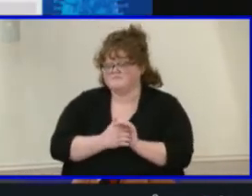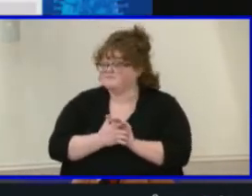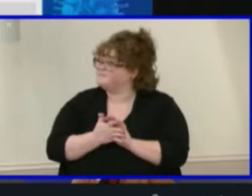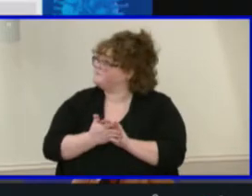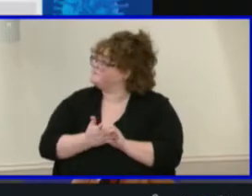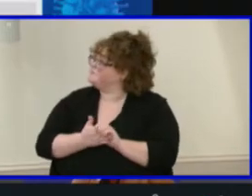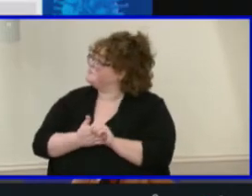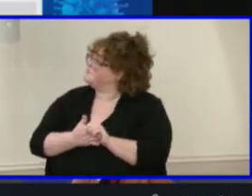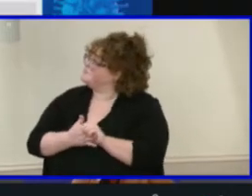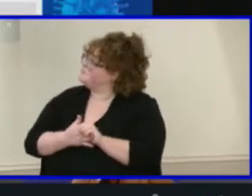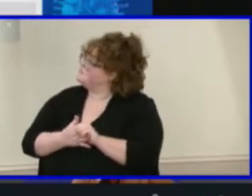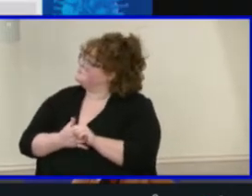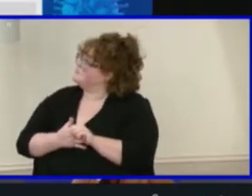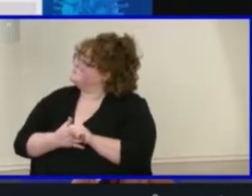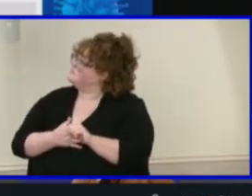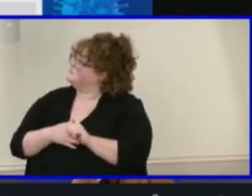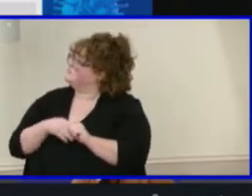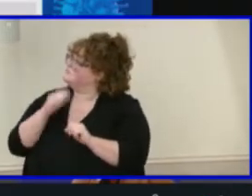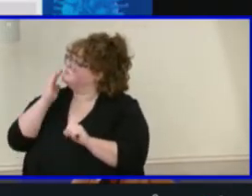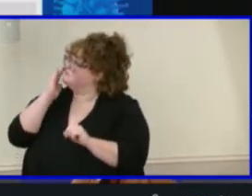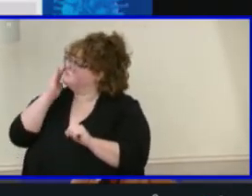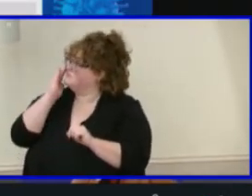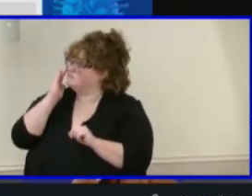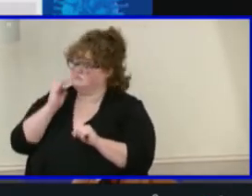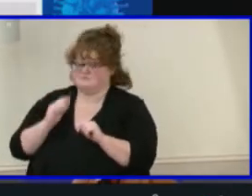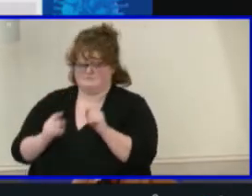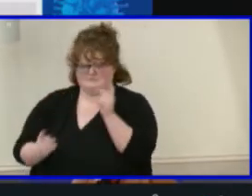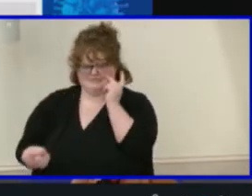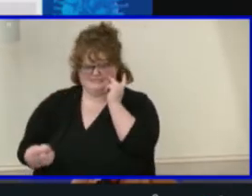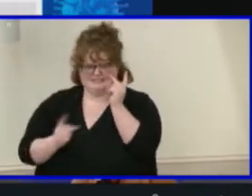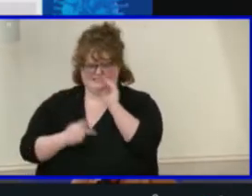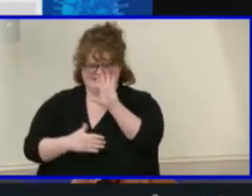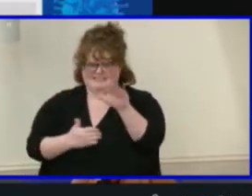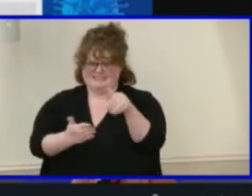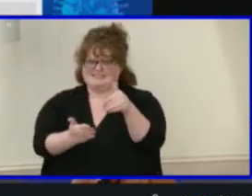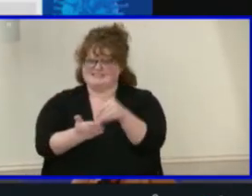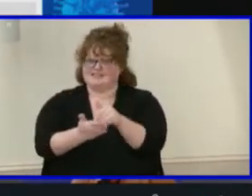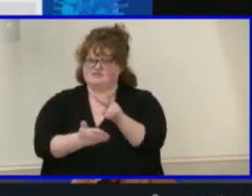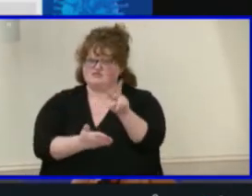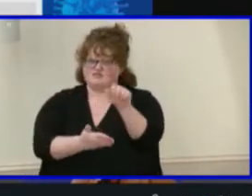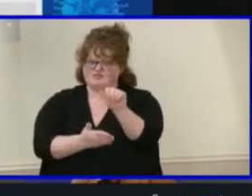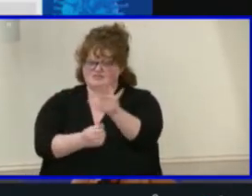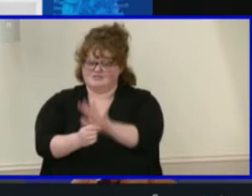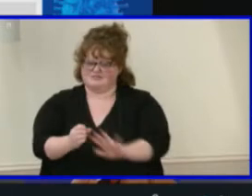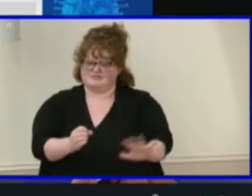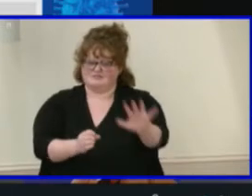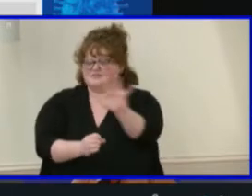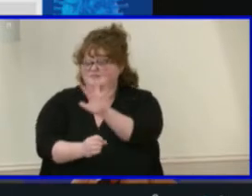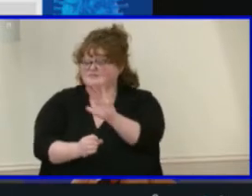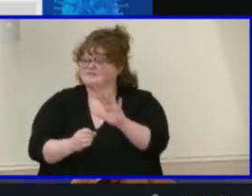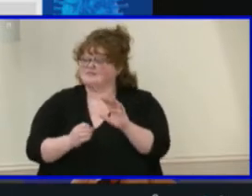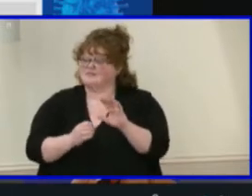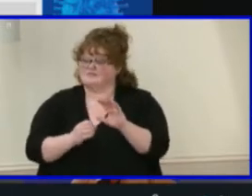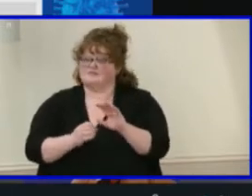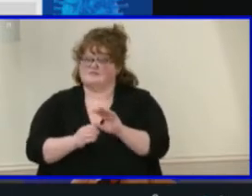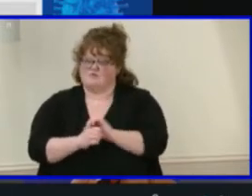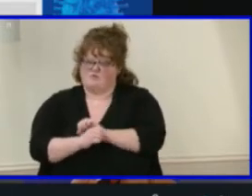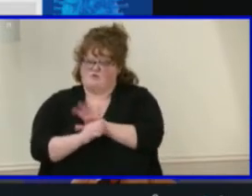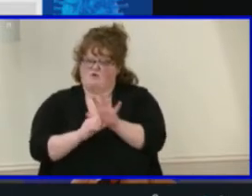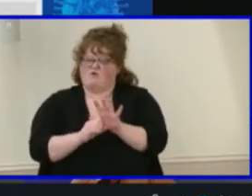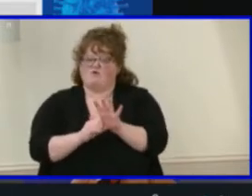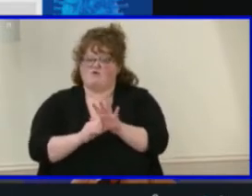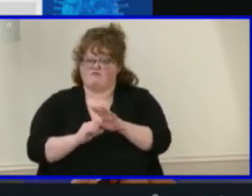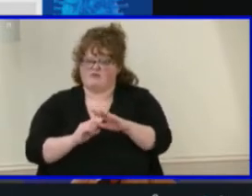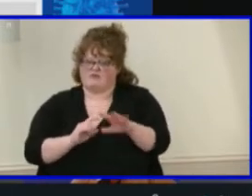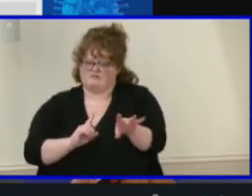The increase in new cases seen within the central region over the past few weeks has continued to keep the region at a level of